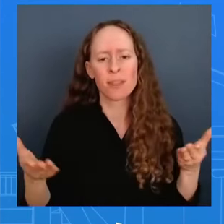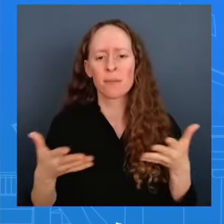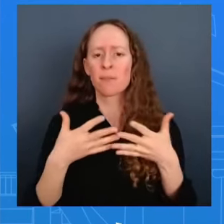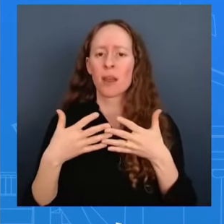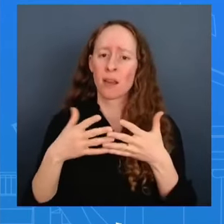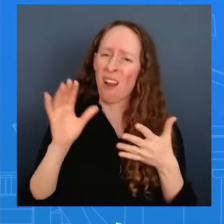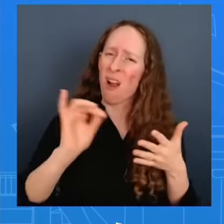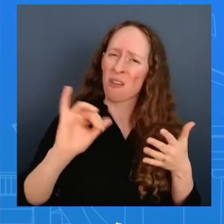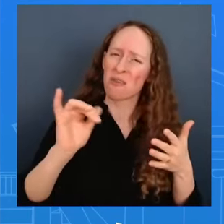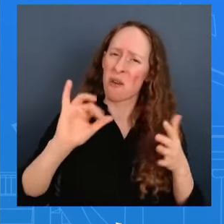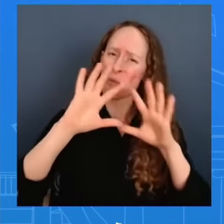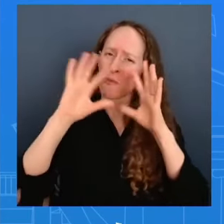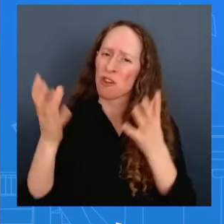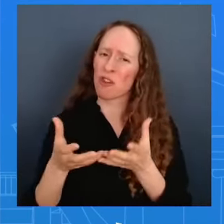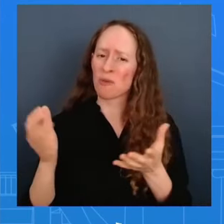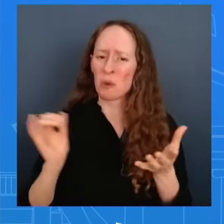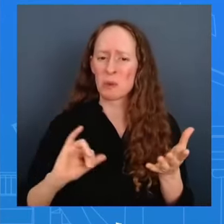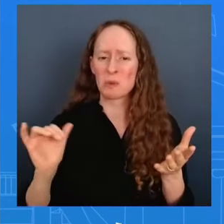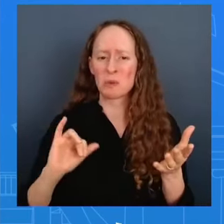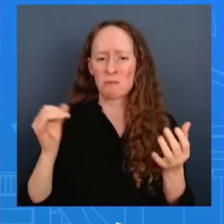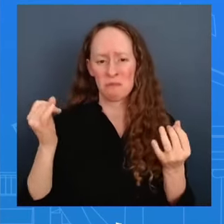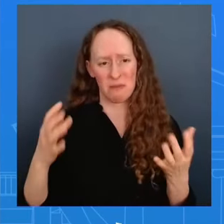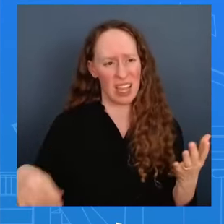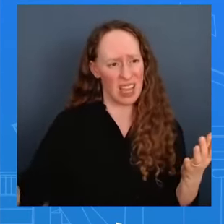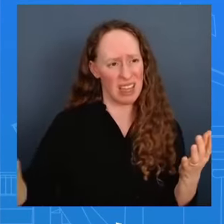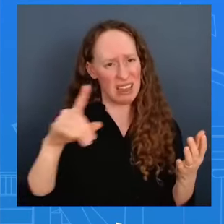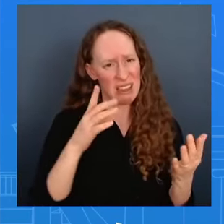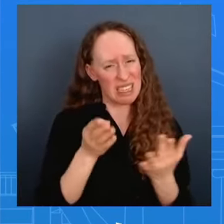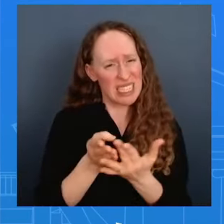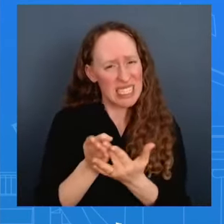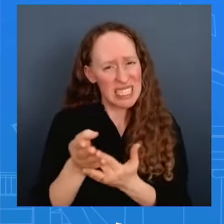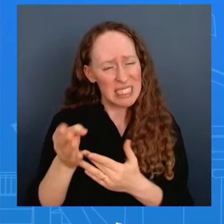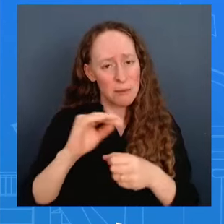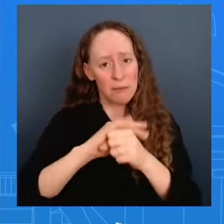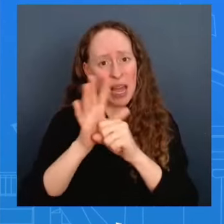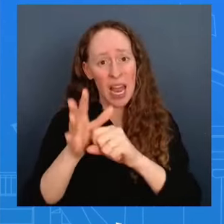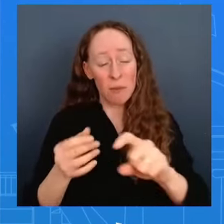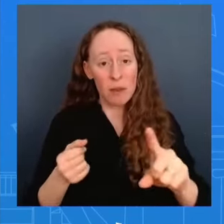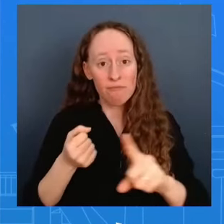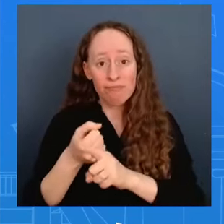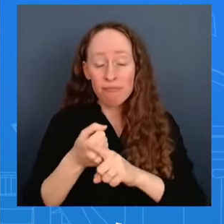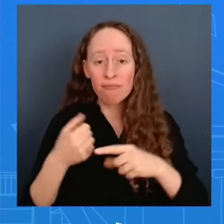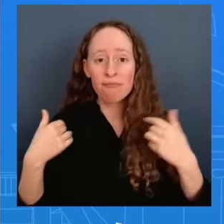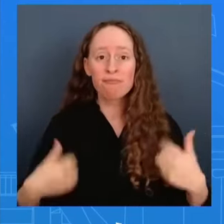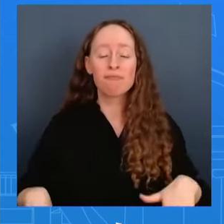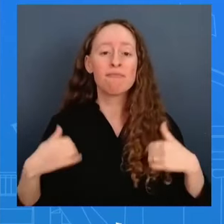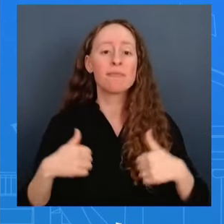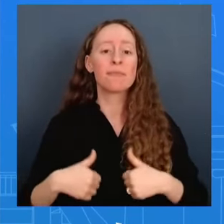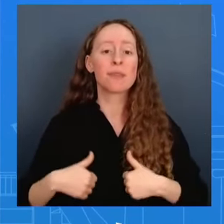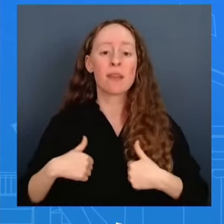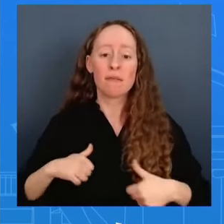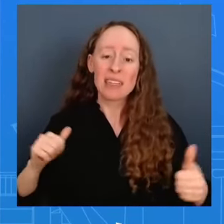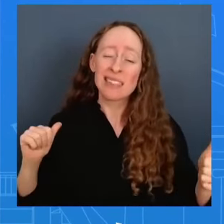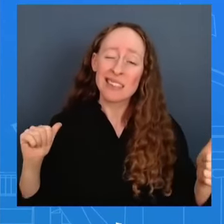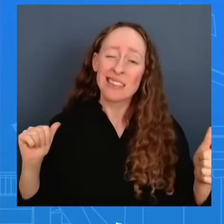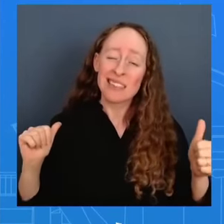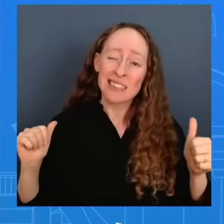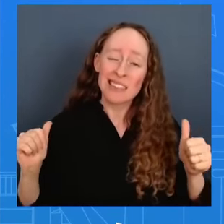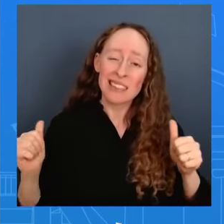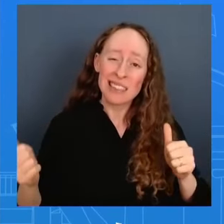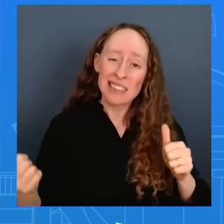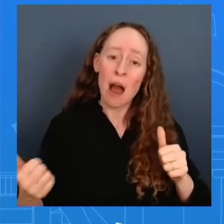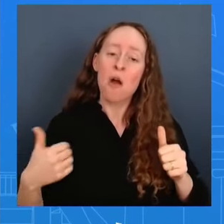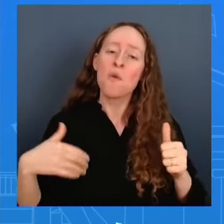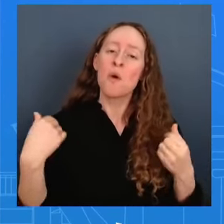deal with a pandemic uh and coming out of that pandemic uh we understand that uh even you know you think about